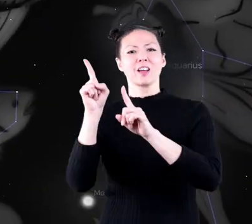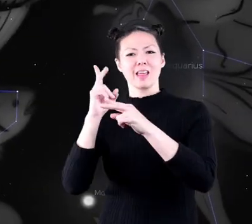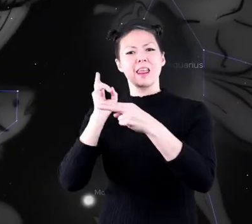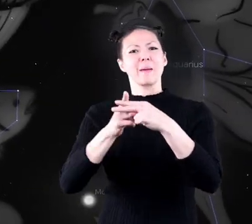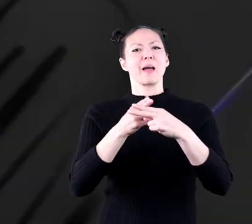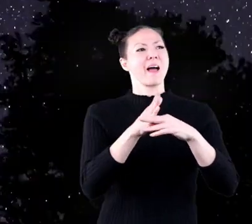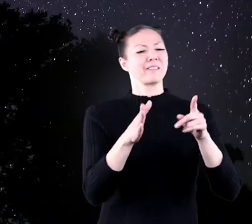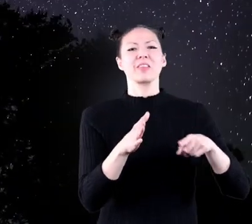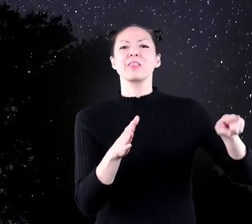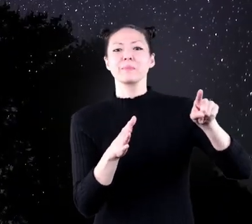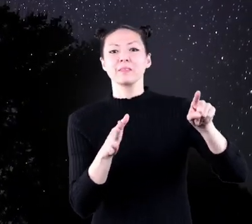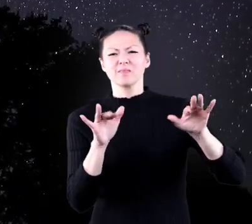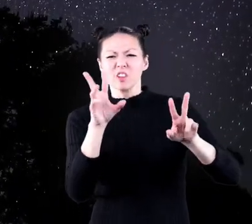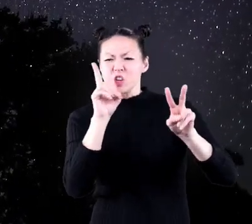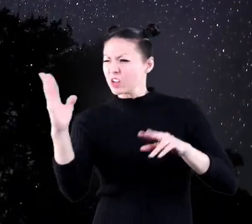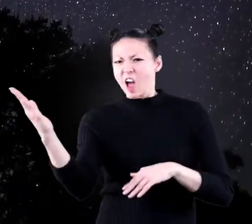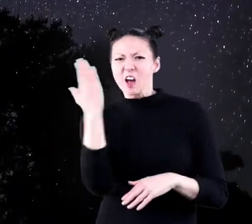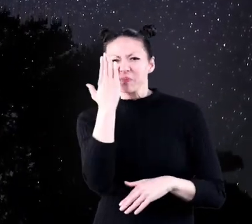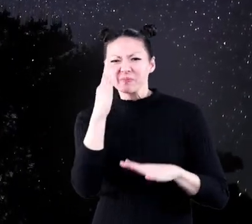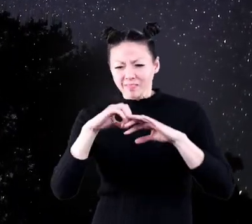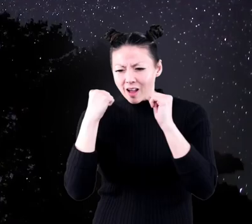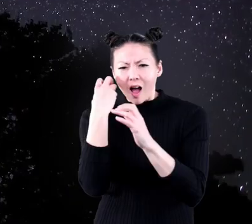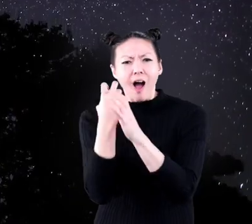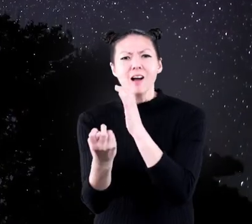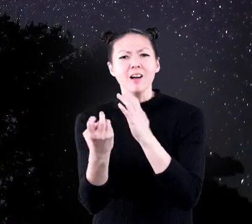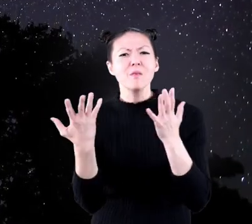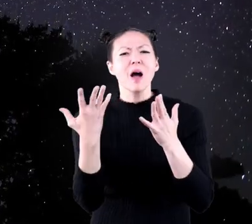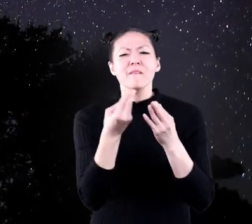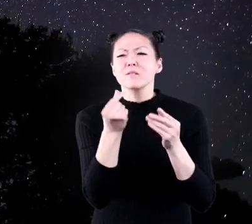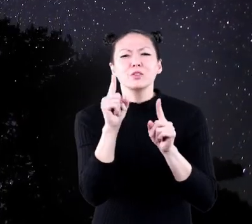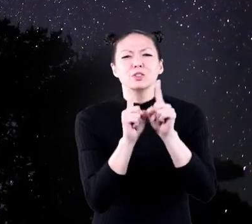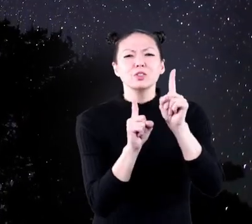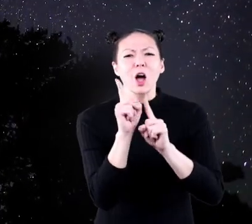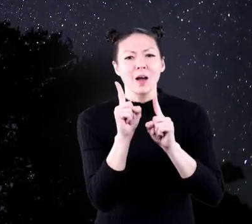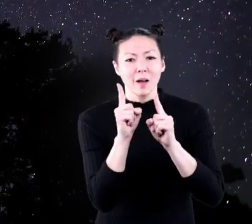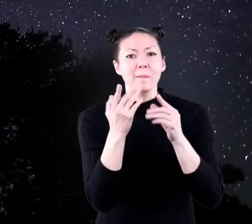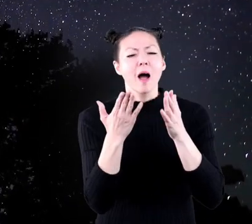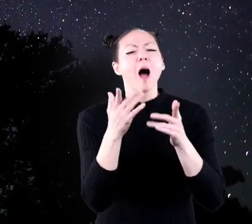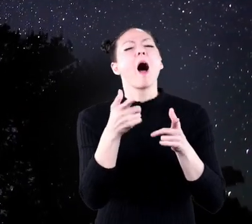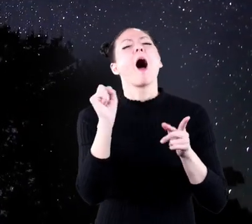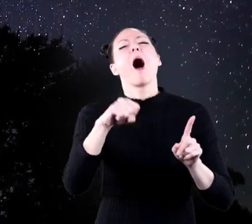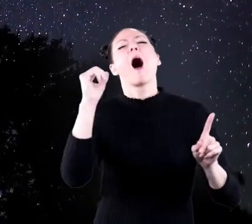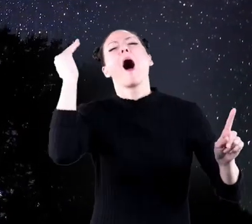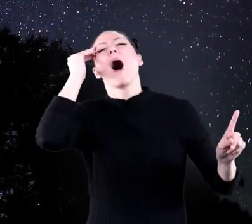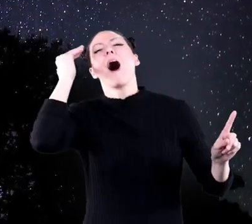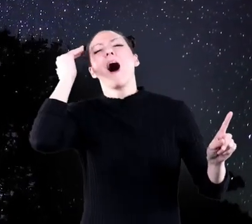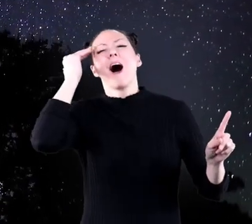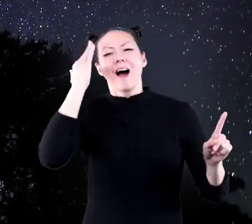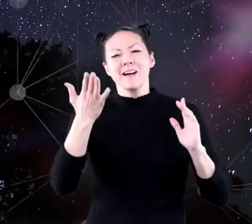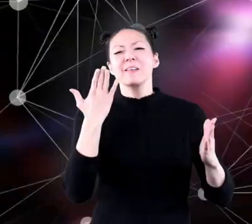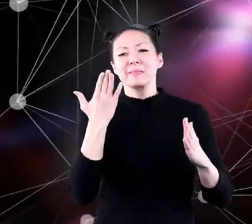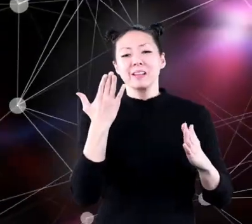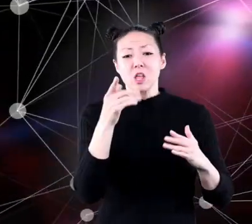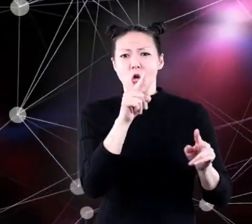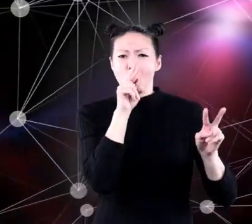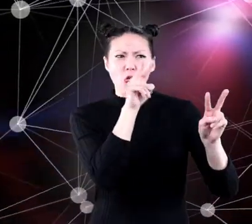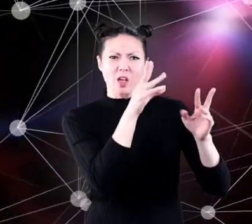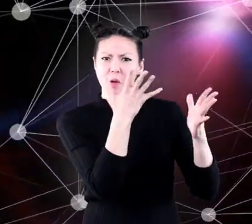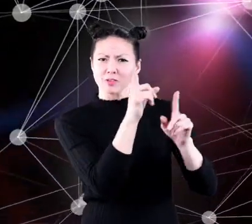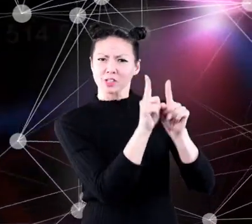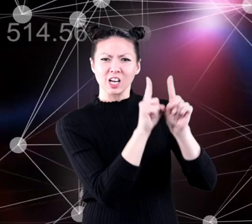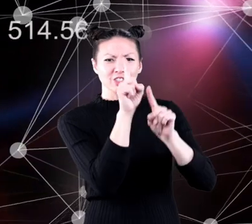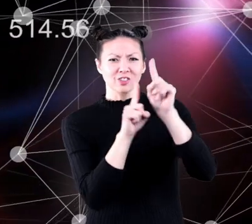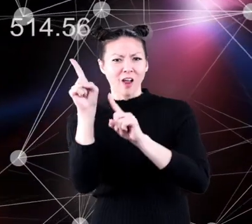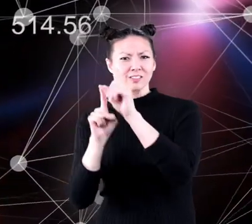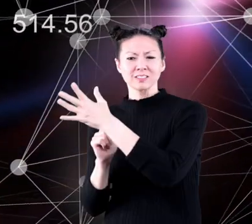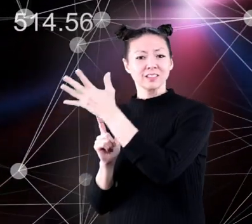them. Let's take a closer look at a few constellations that might be familiar to you. As you look at these